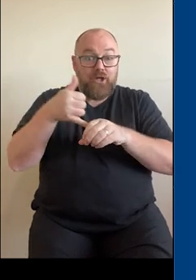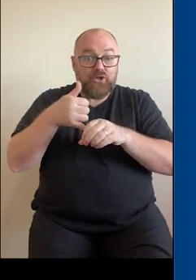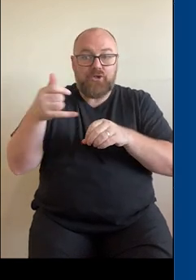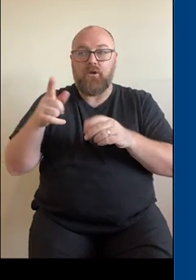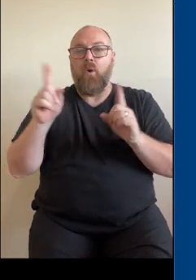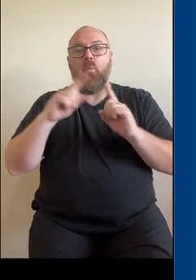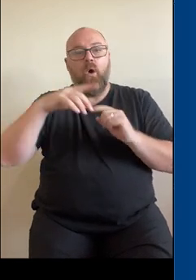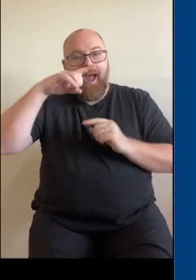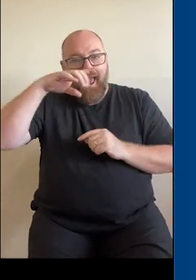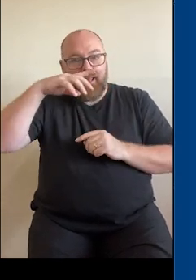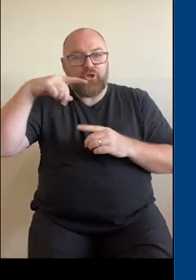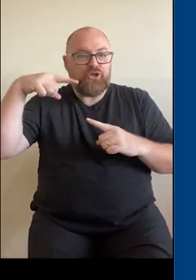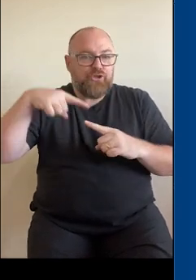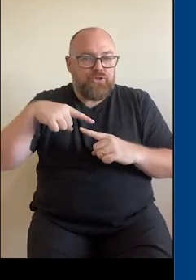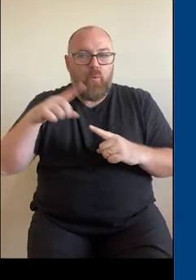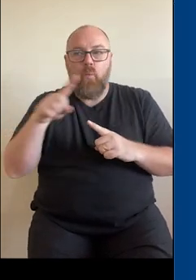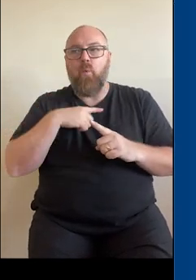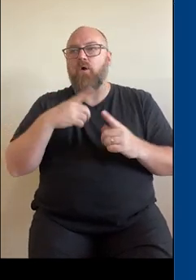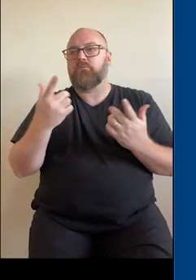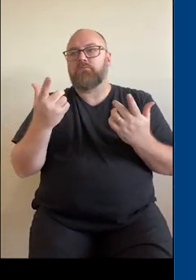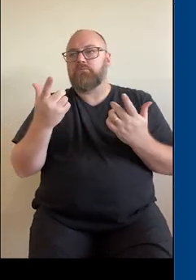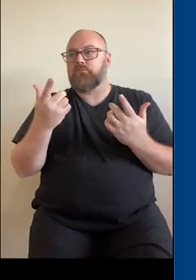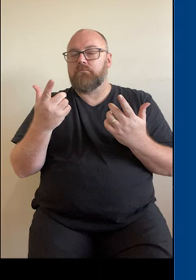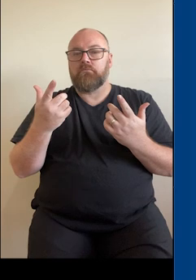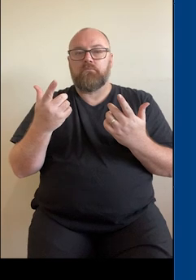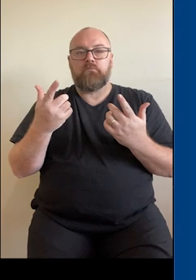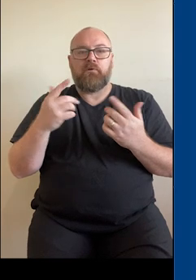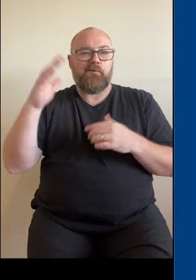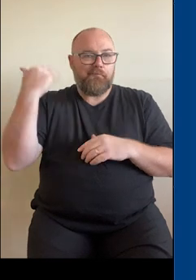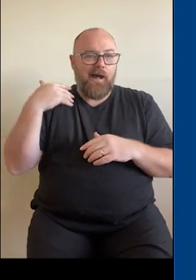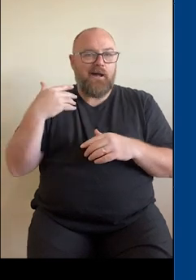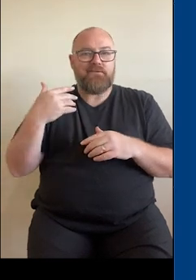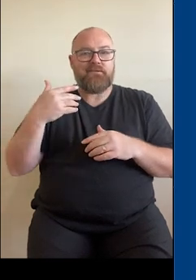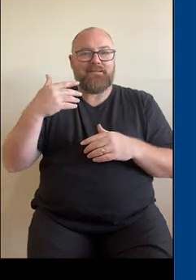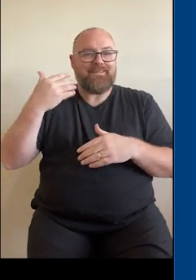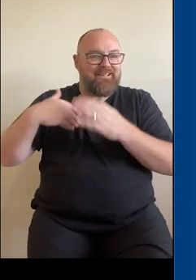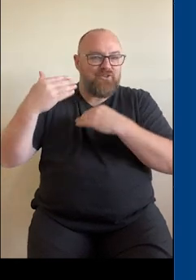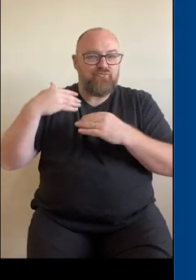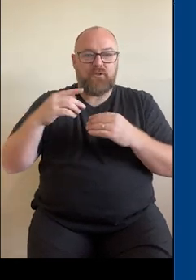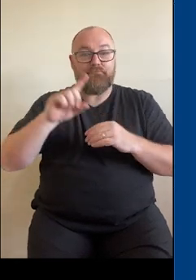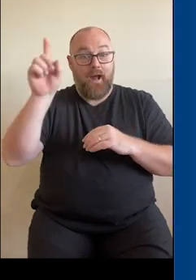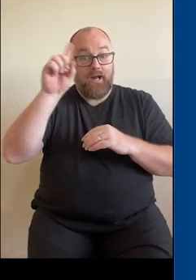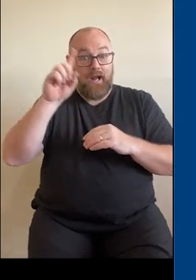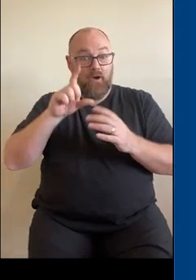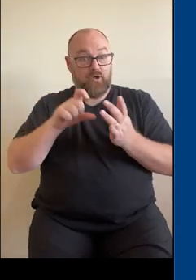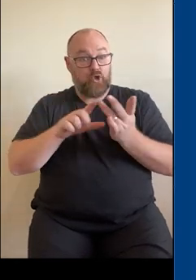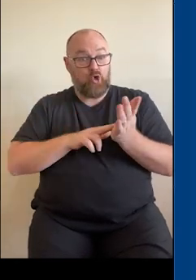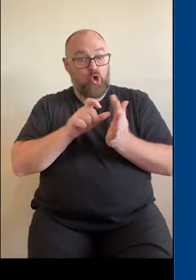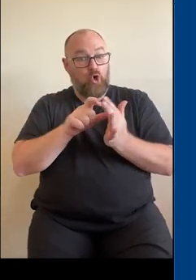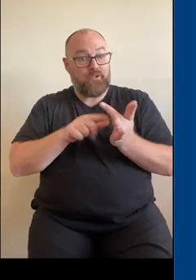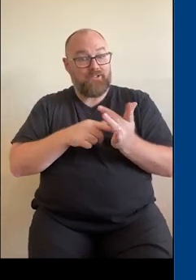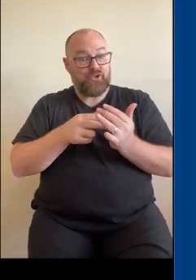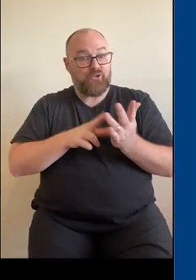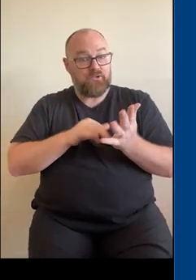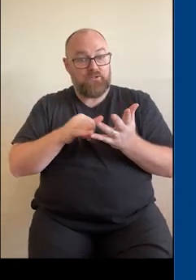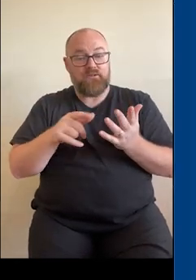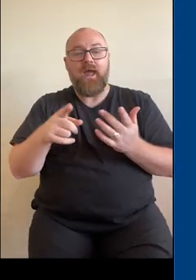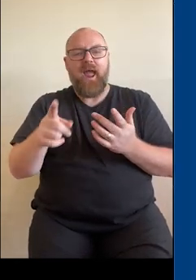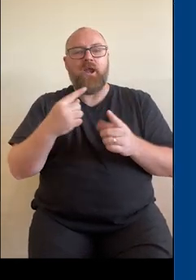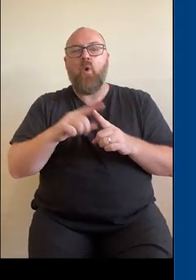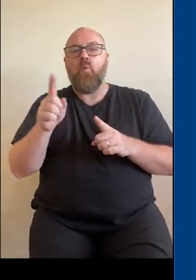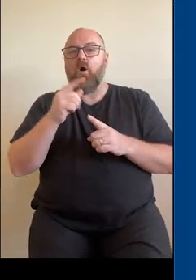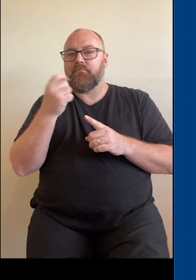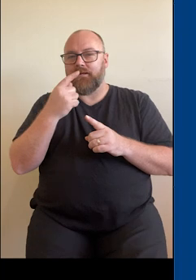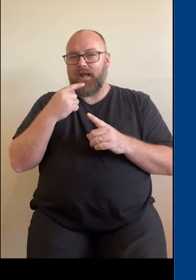allergies and adverse reactions, the past medical history, current conditions and the immunisations that you've had at that particular